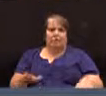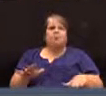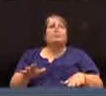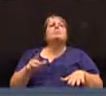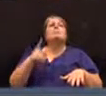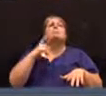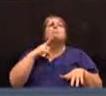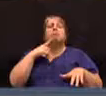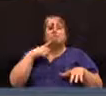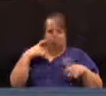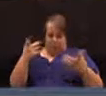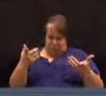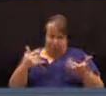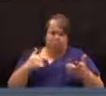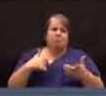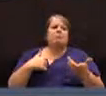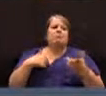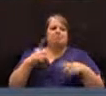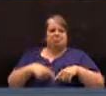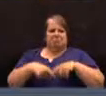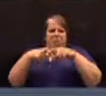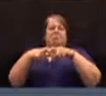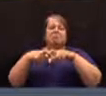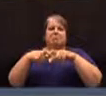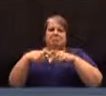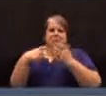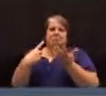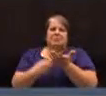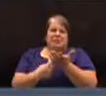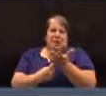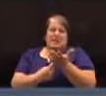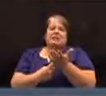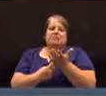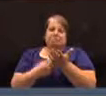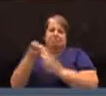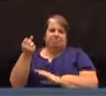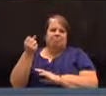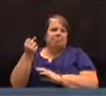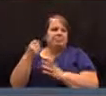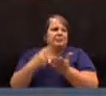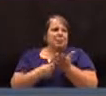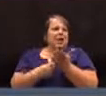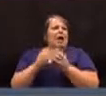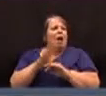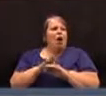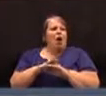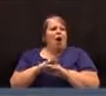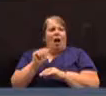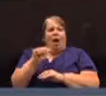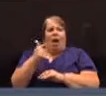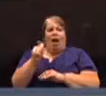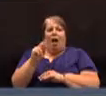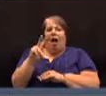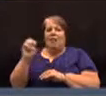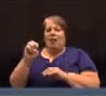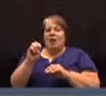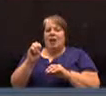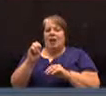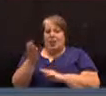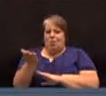ayes appear to have it. The ayes do have it. And you have suspended the debate on the Agave motion.